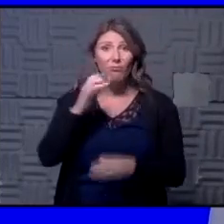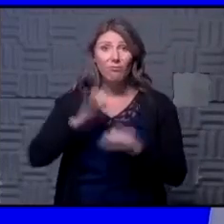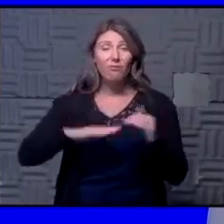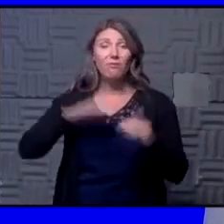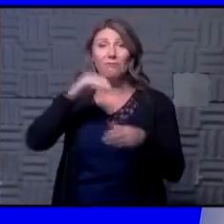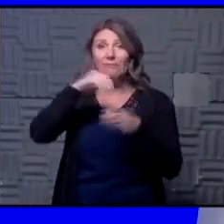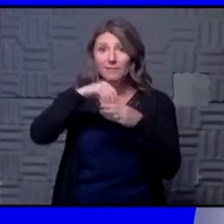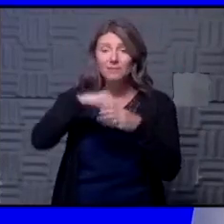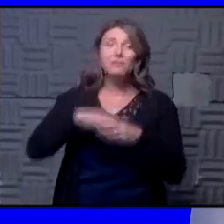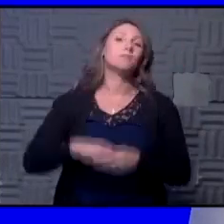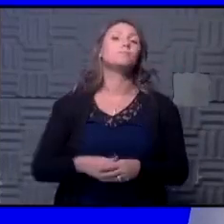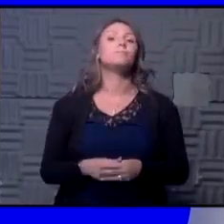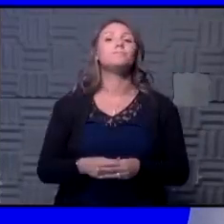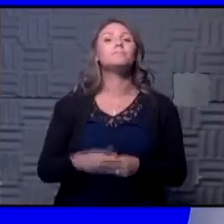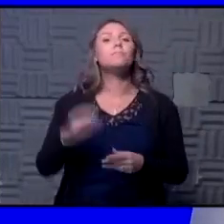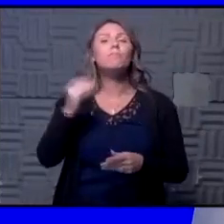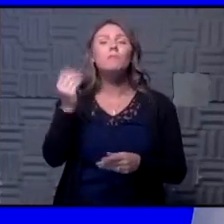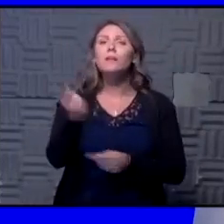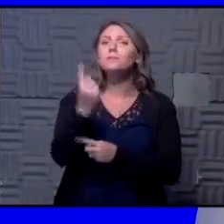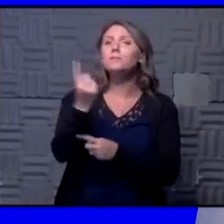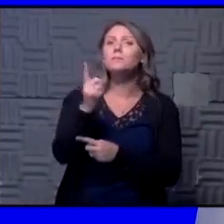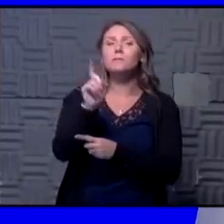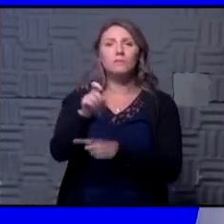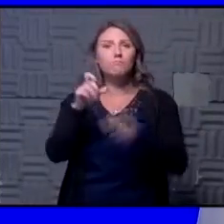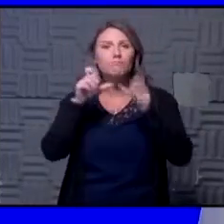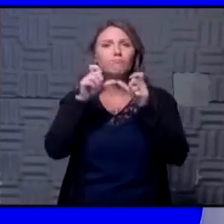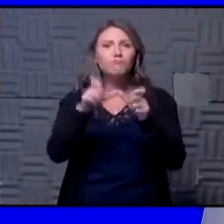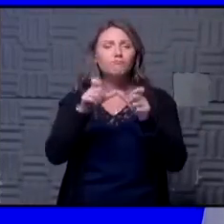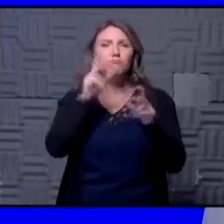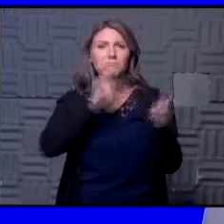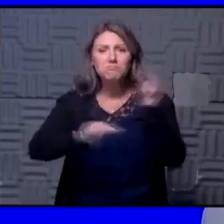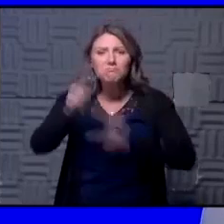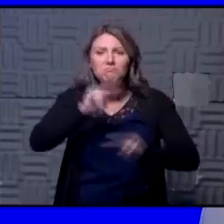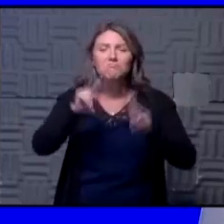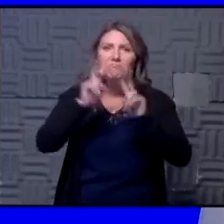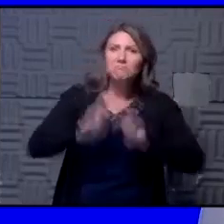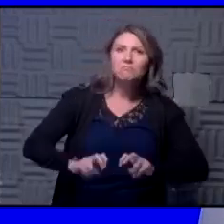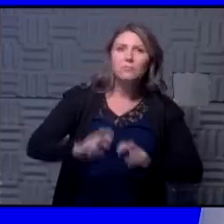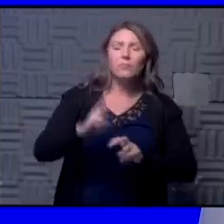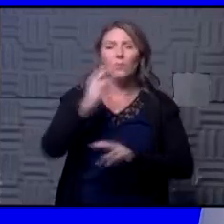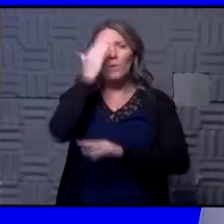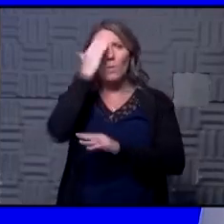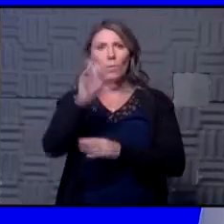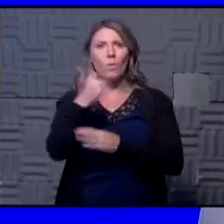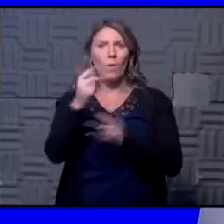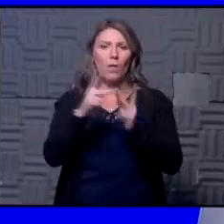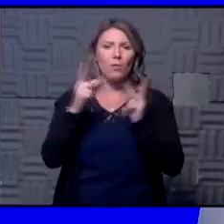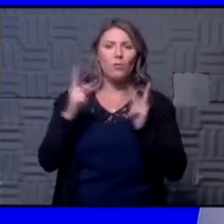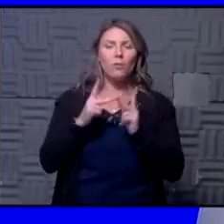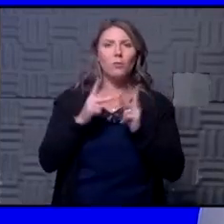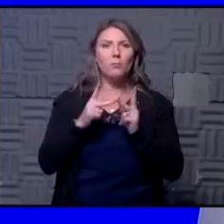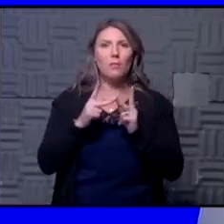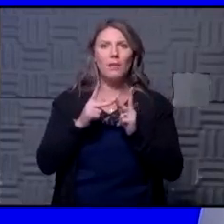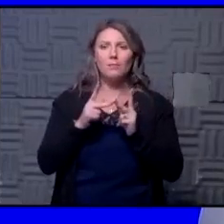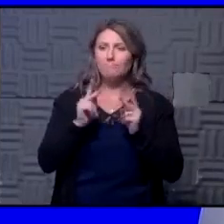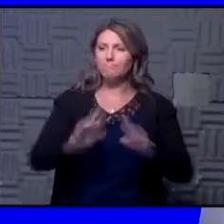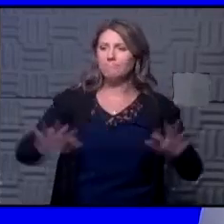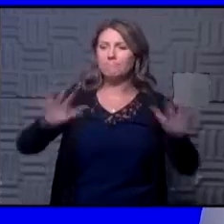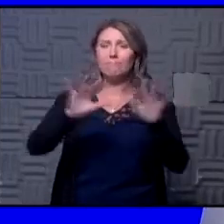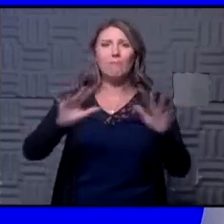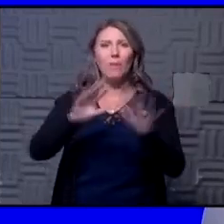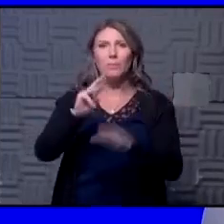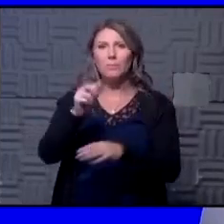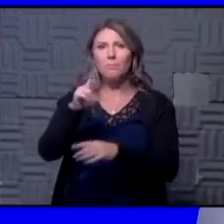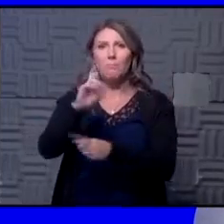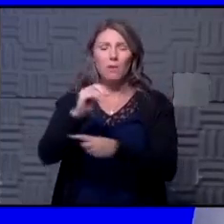indoors and it's just something that we need to continue to look at we know that other places around the metro area are allowing those youth